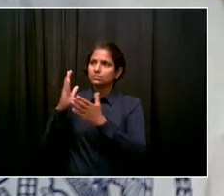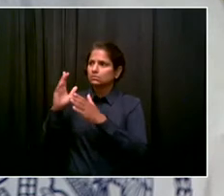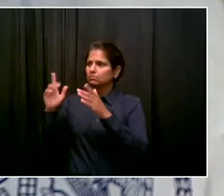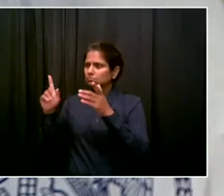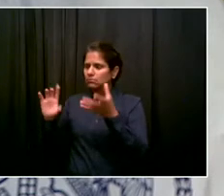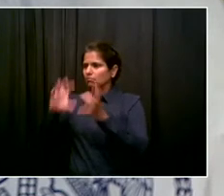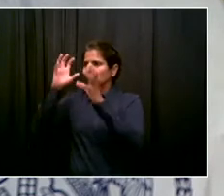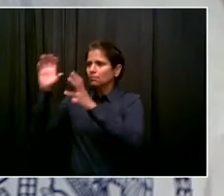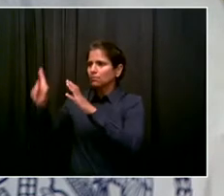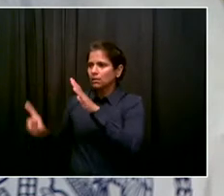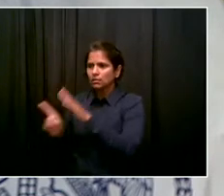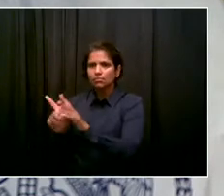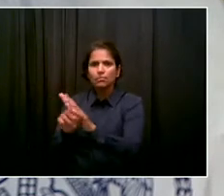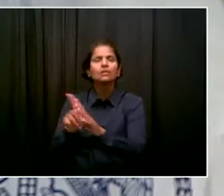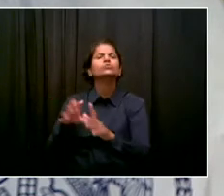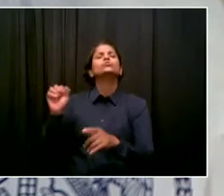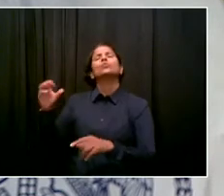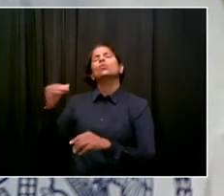do it. Go ahead, Jake.